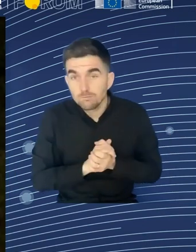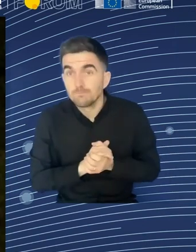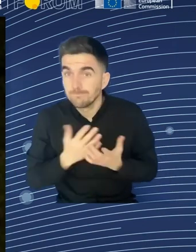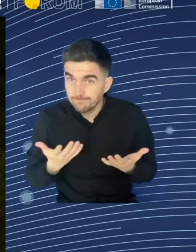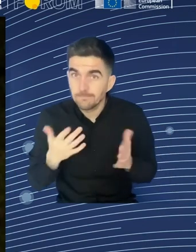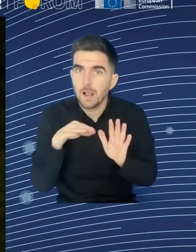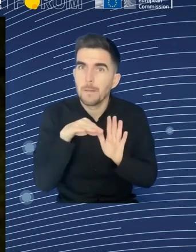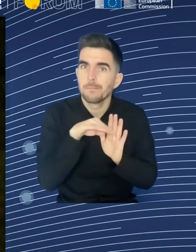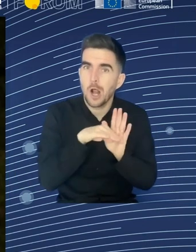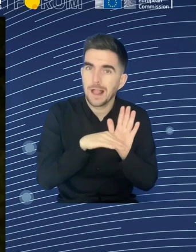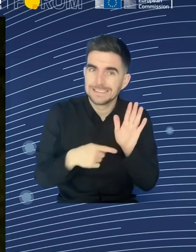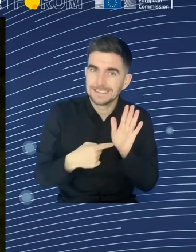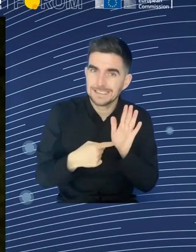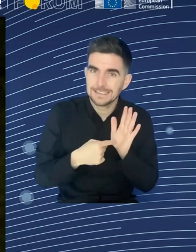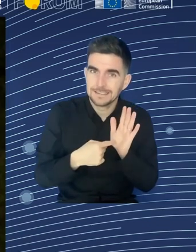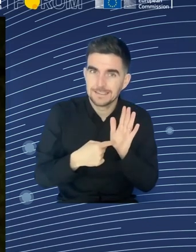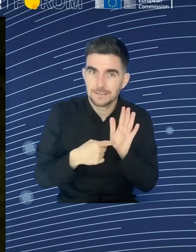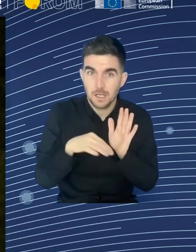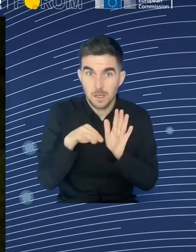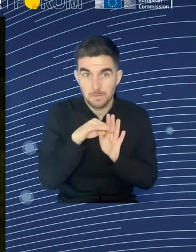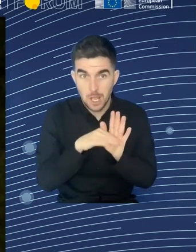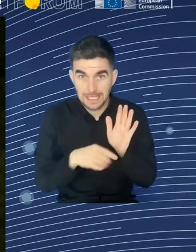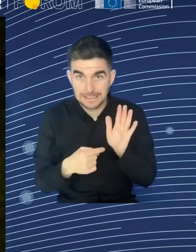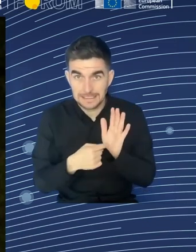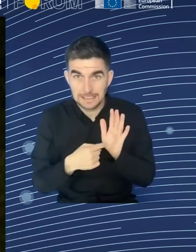will lead to higher costs for households.